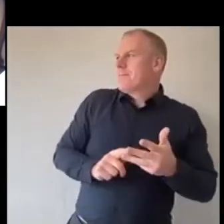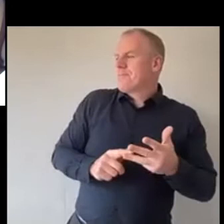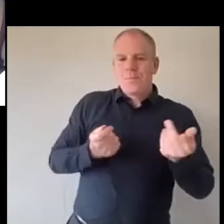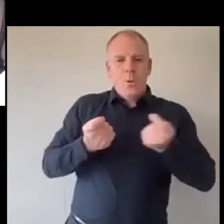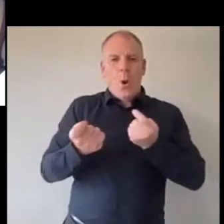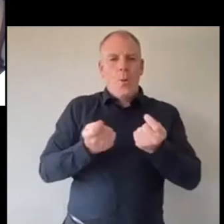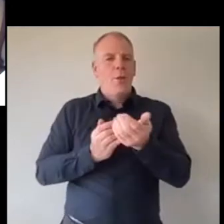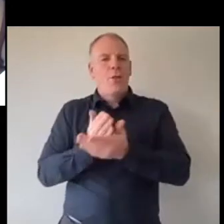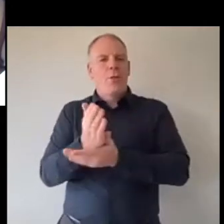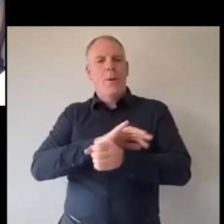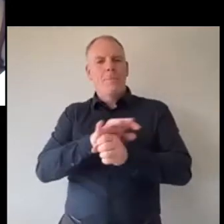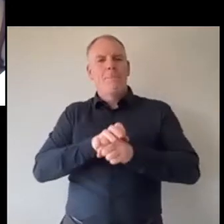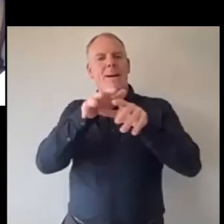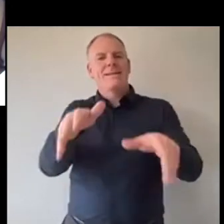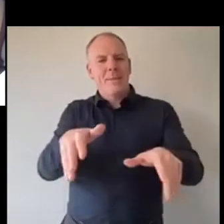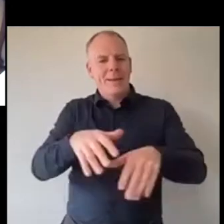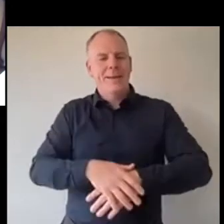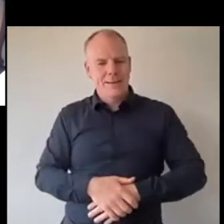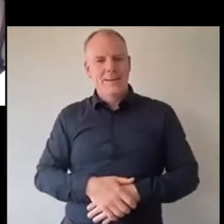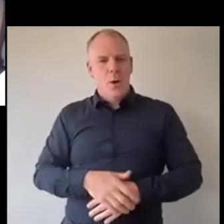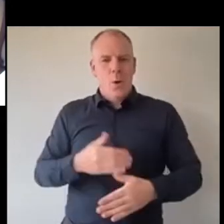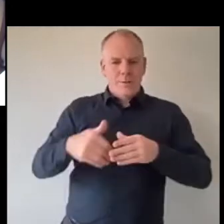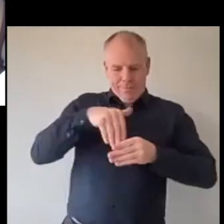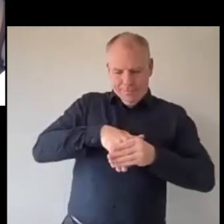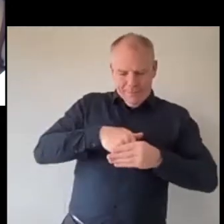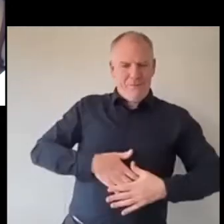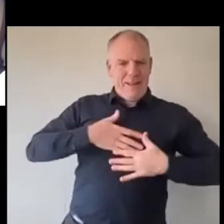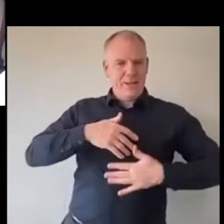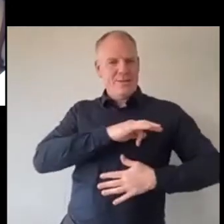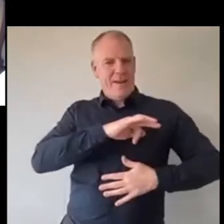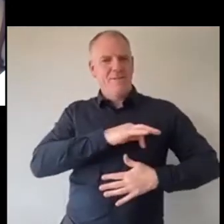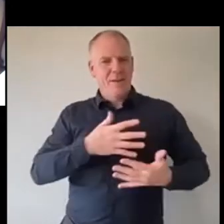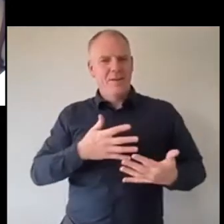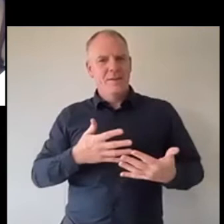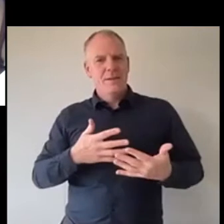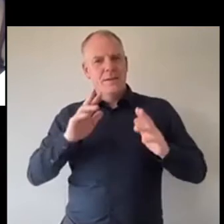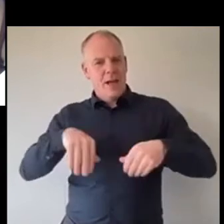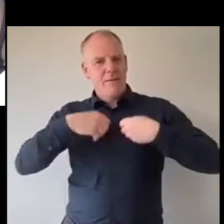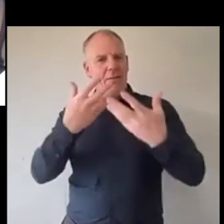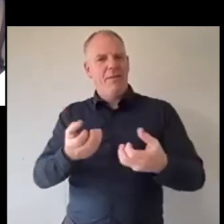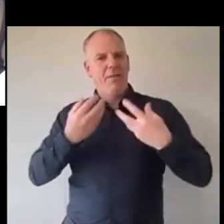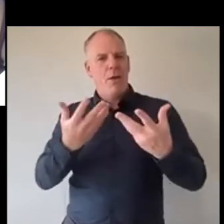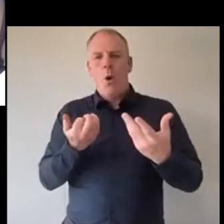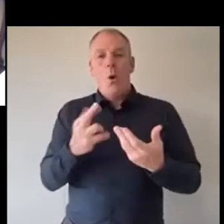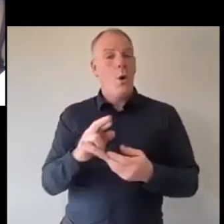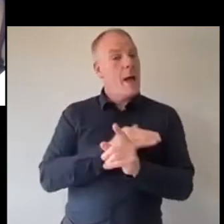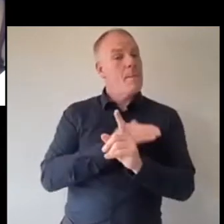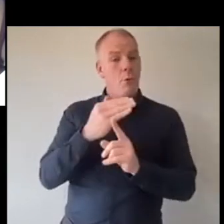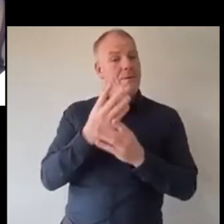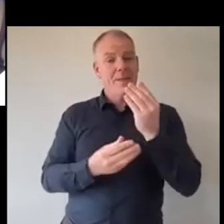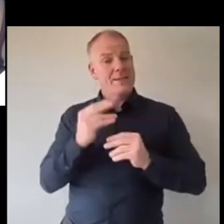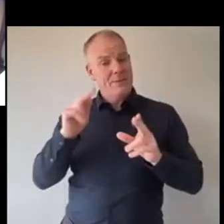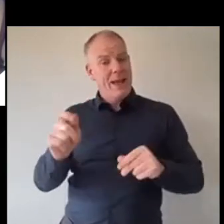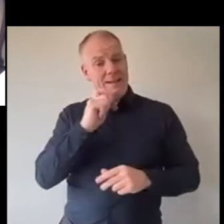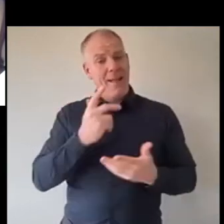during the pandemic or how you're feeling or how you think things can be done better so please